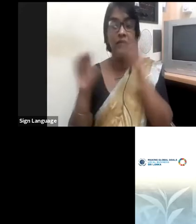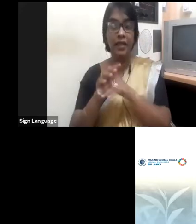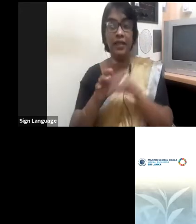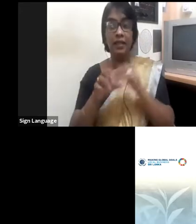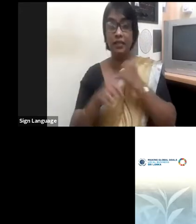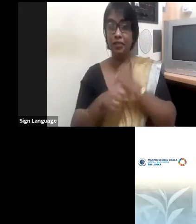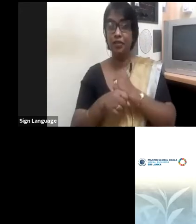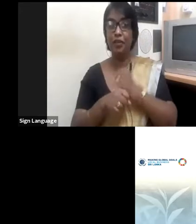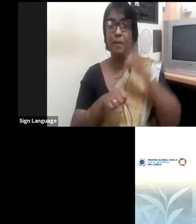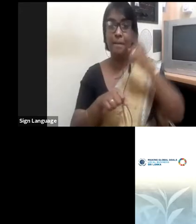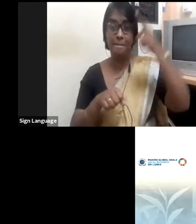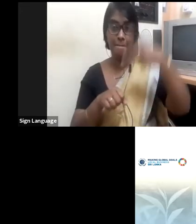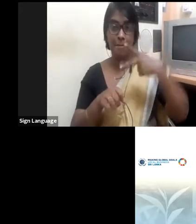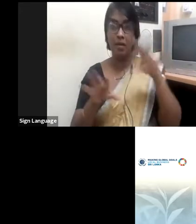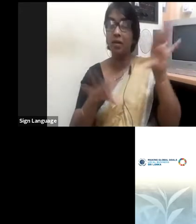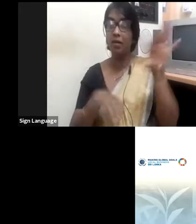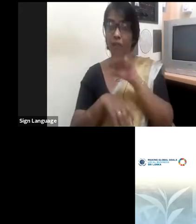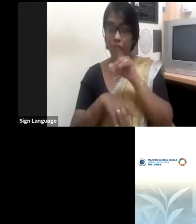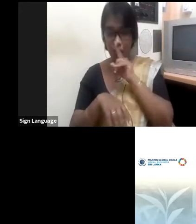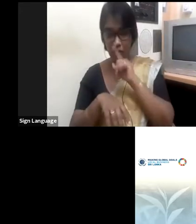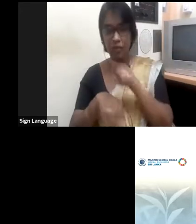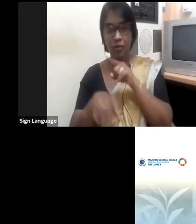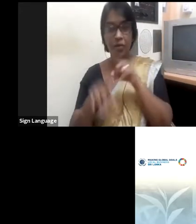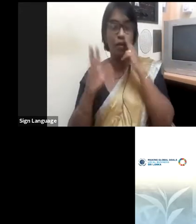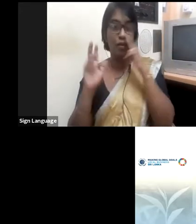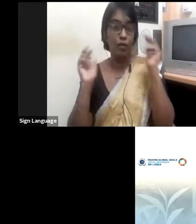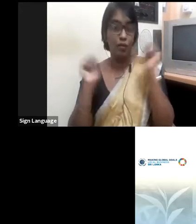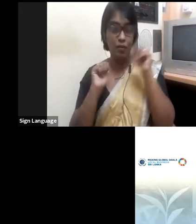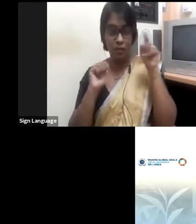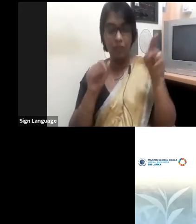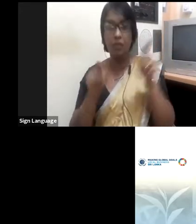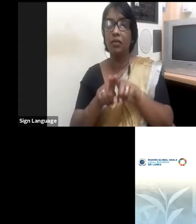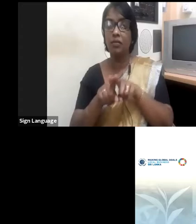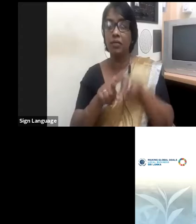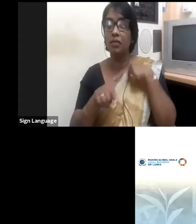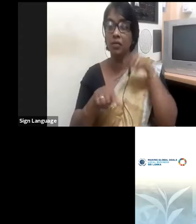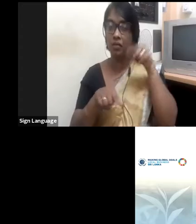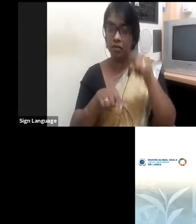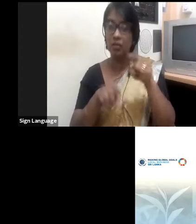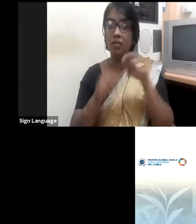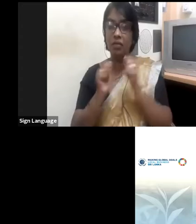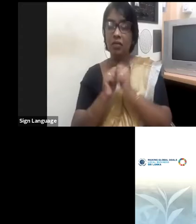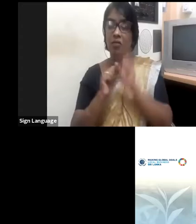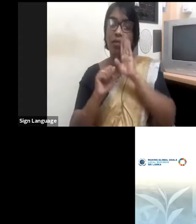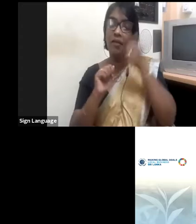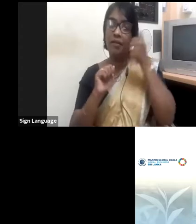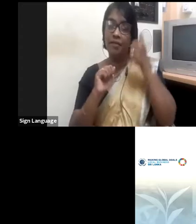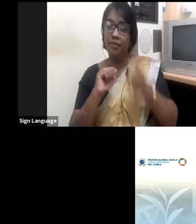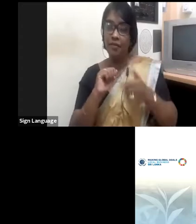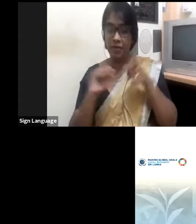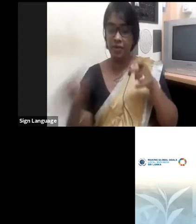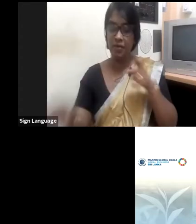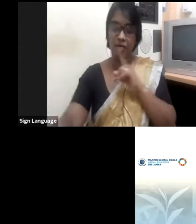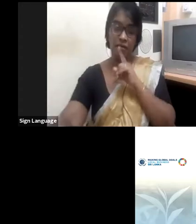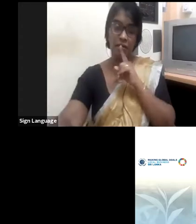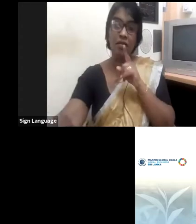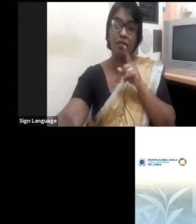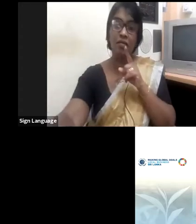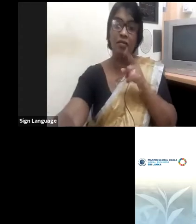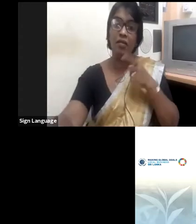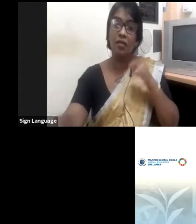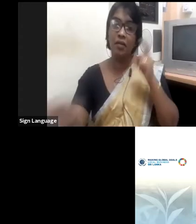out in Kandy. What I loved about your story is about all the questioning that's going on and then you all decide,